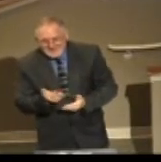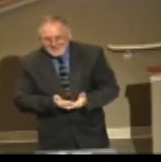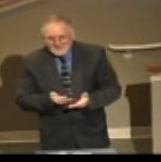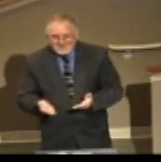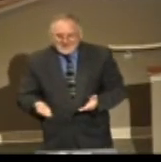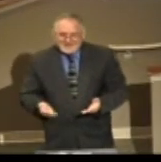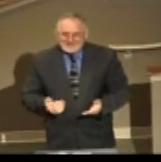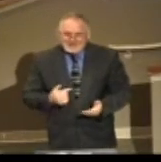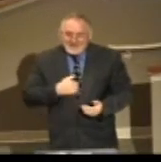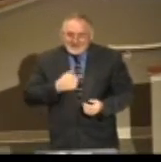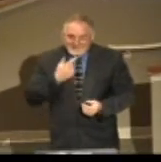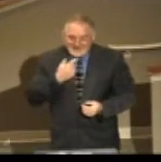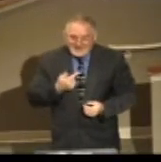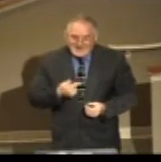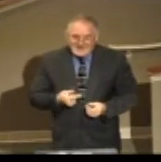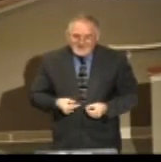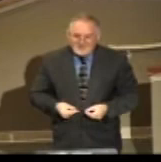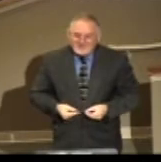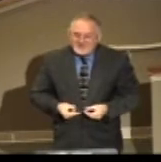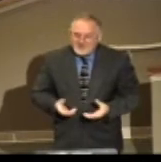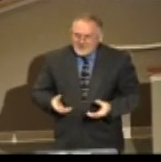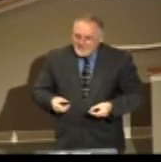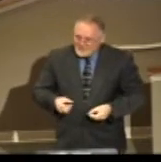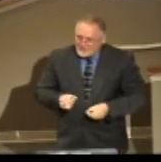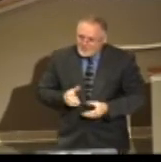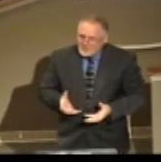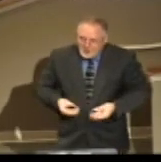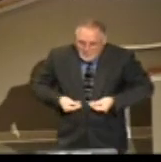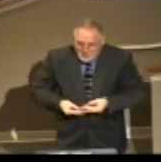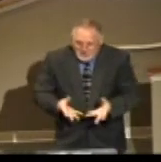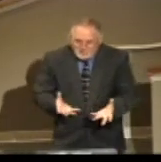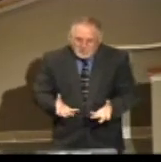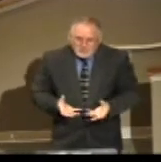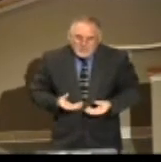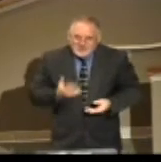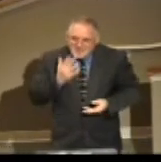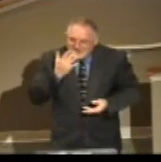get you to taste it again for the first time.